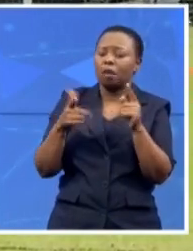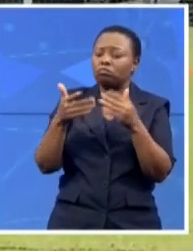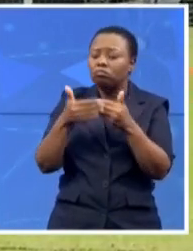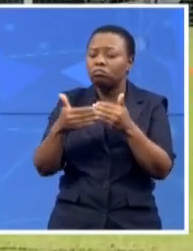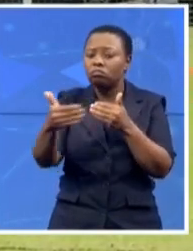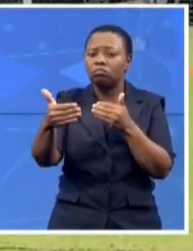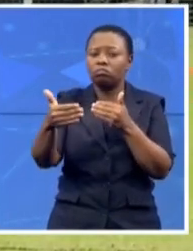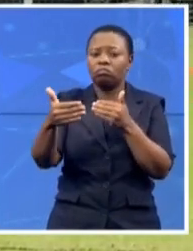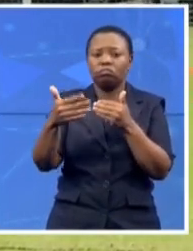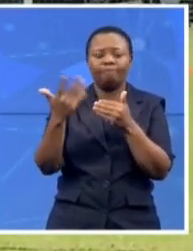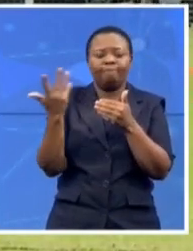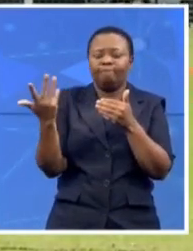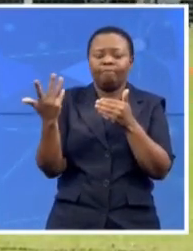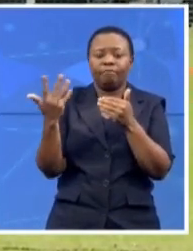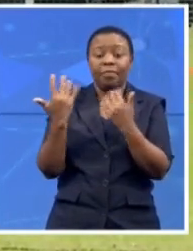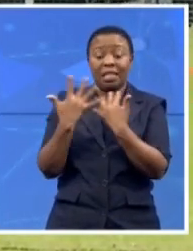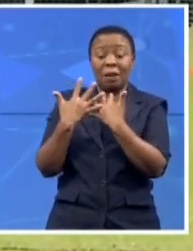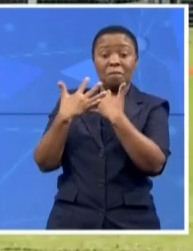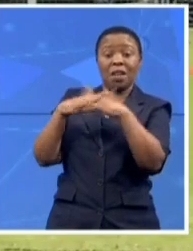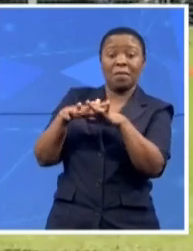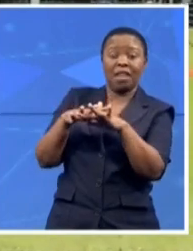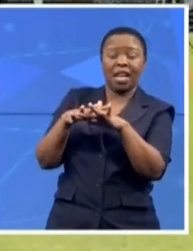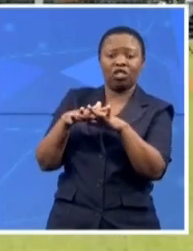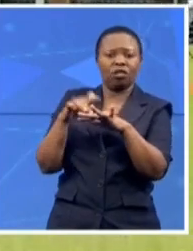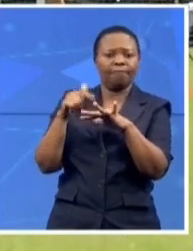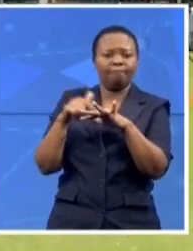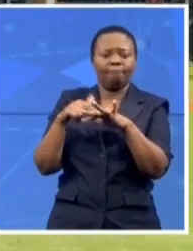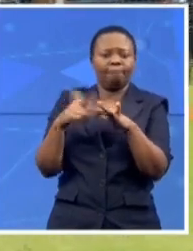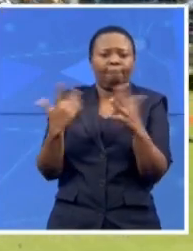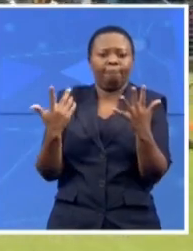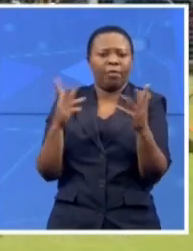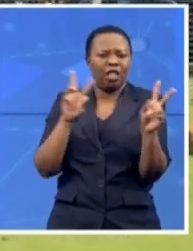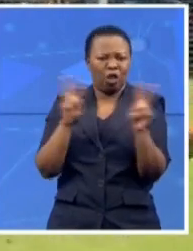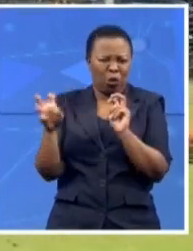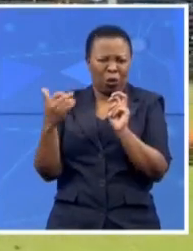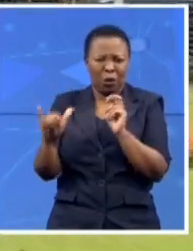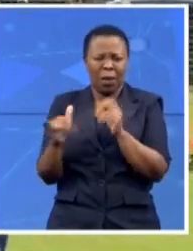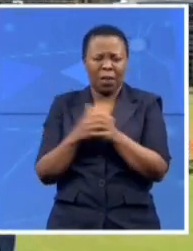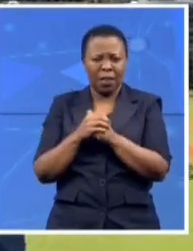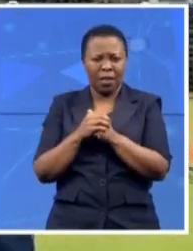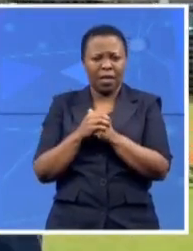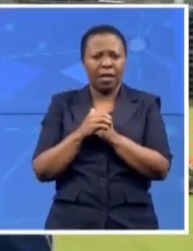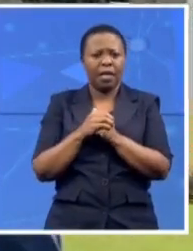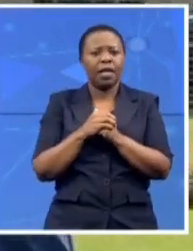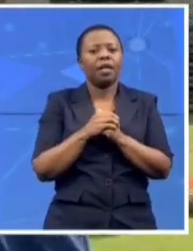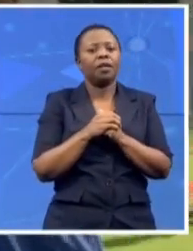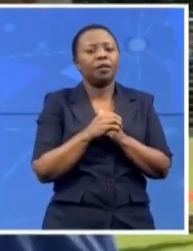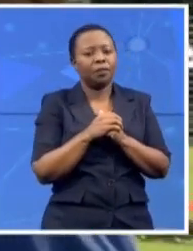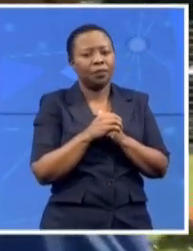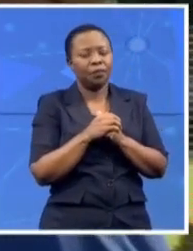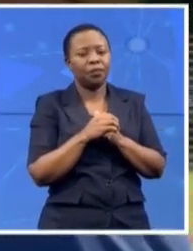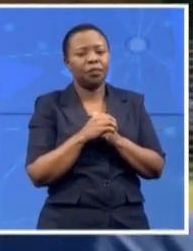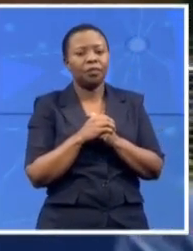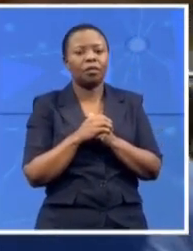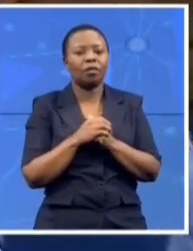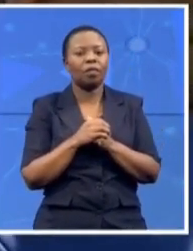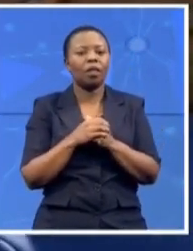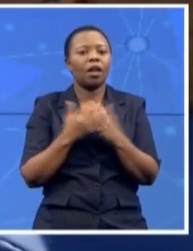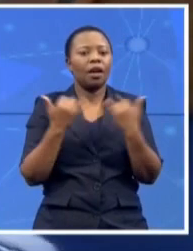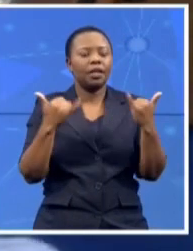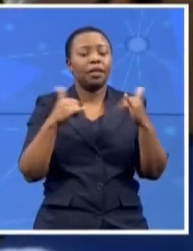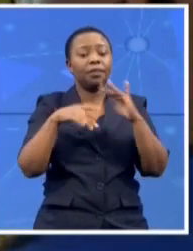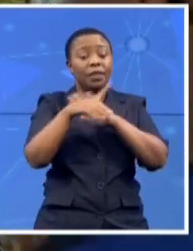it becomes an issue. Yeah, there is, hence we speak about the district development model, it's aimed to